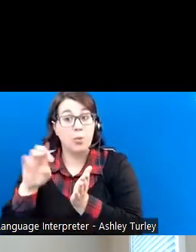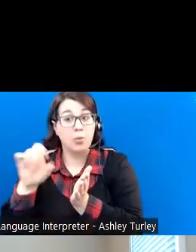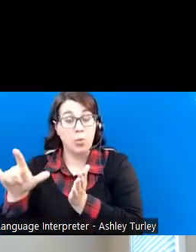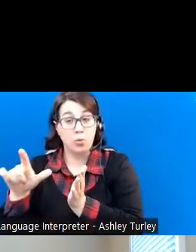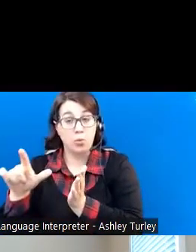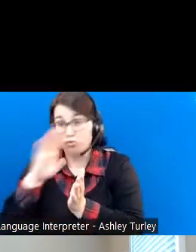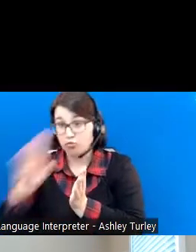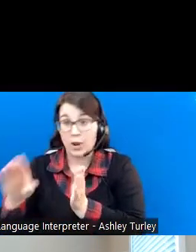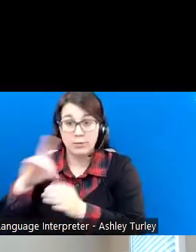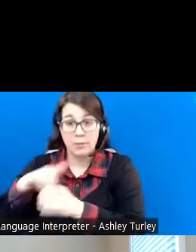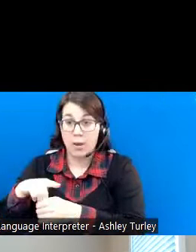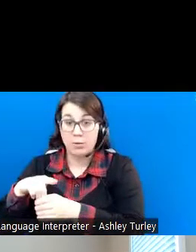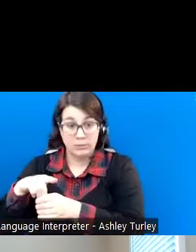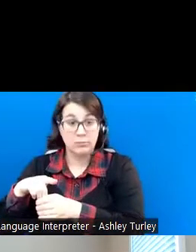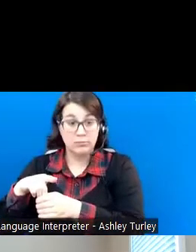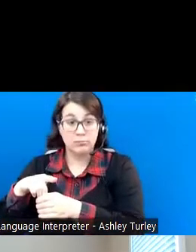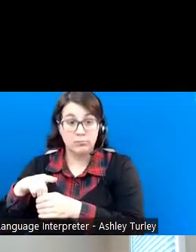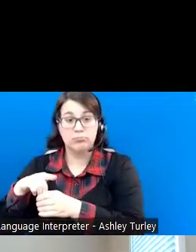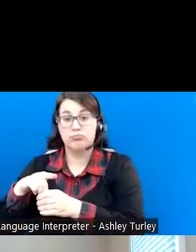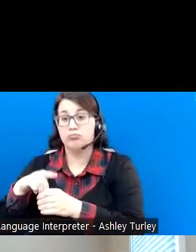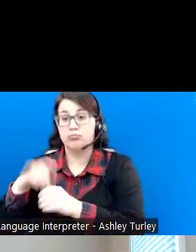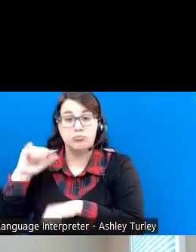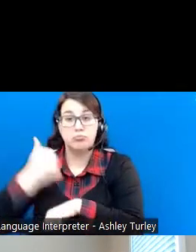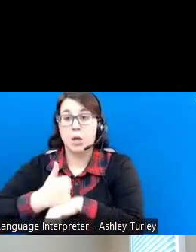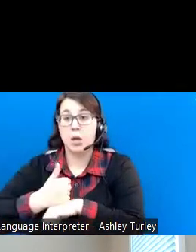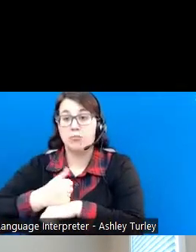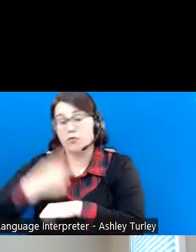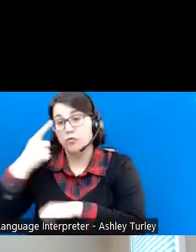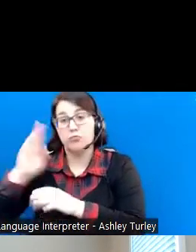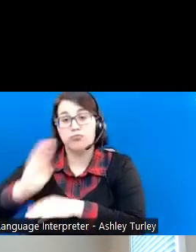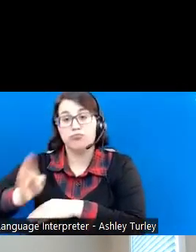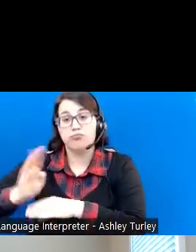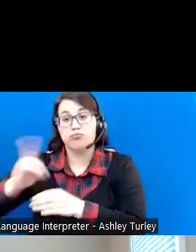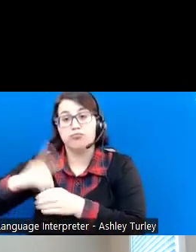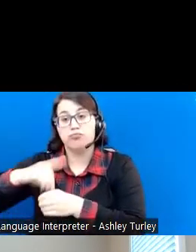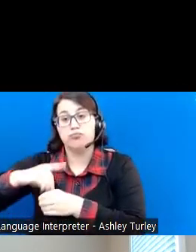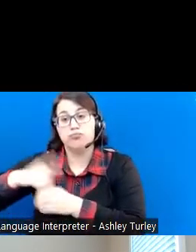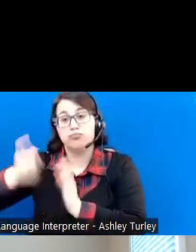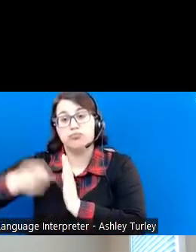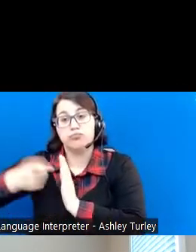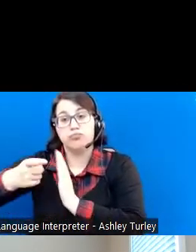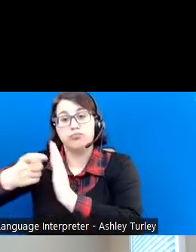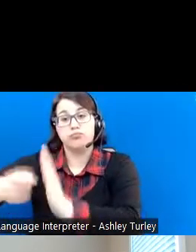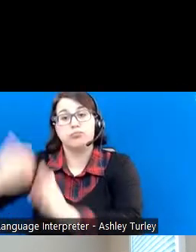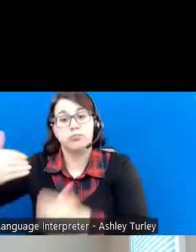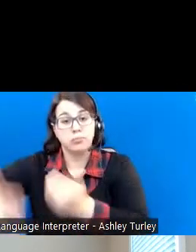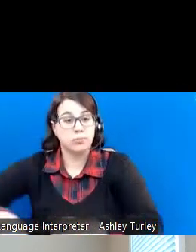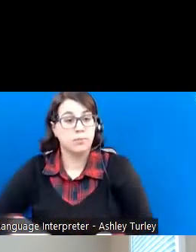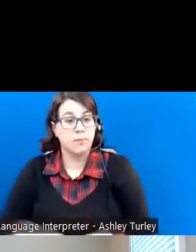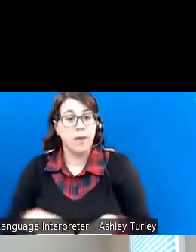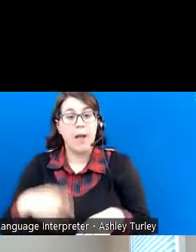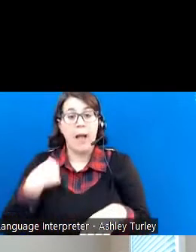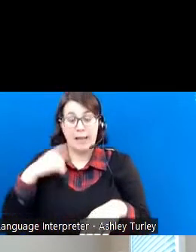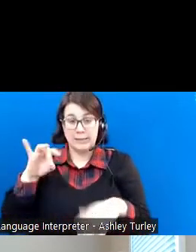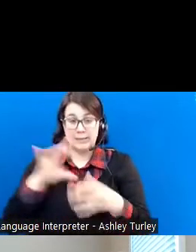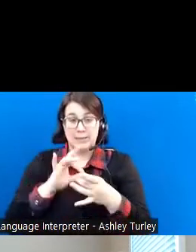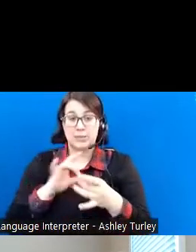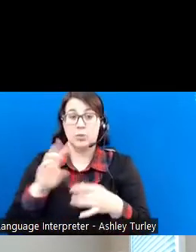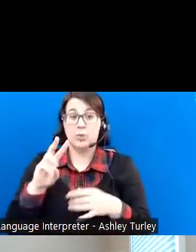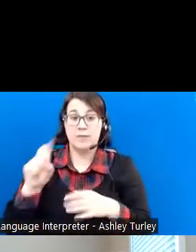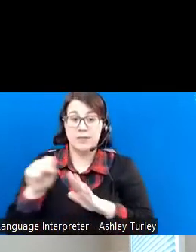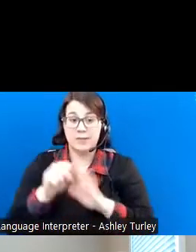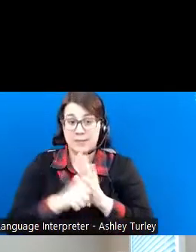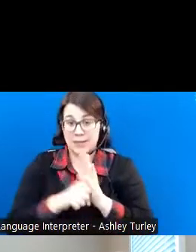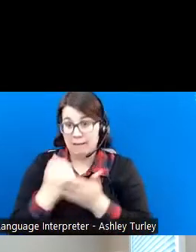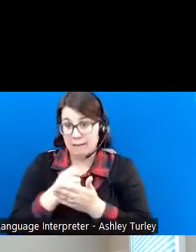recurring contributions by the employed beneficiary. I mentioned the West Virginia state income tax deduction for all contributions